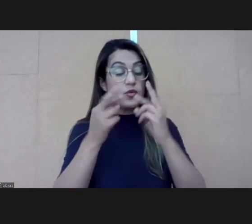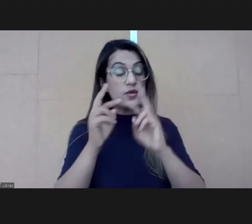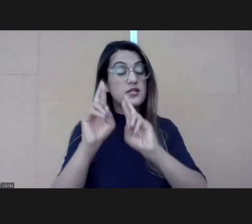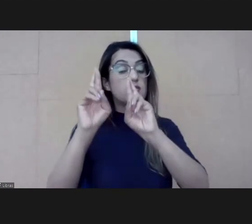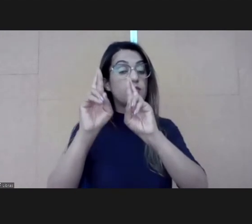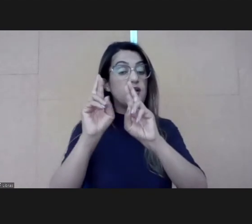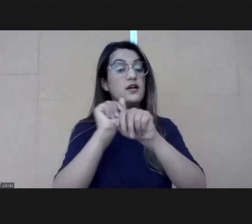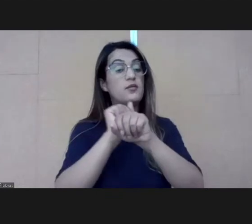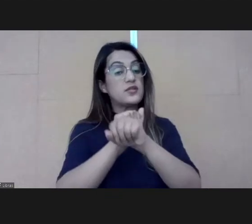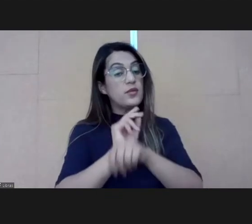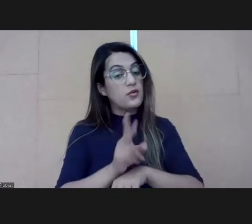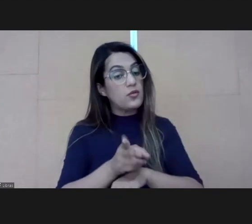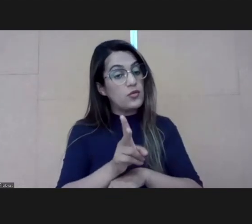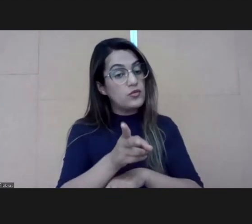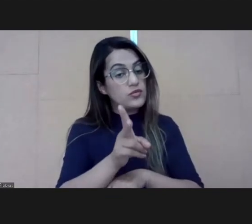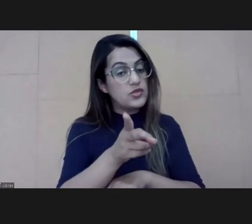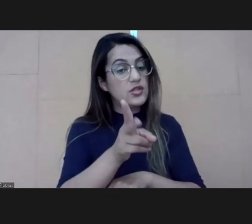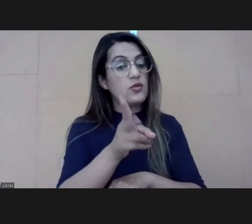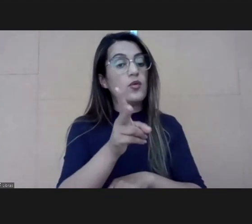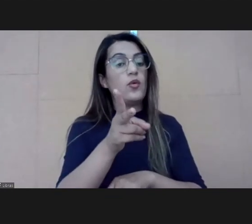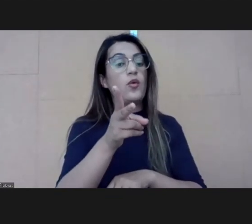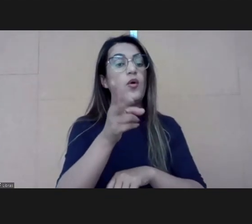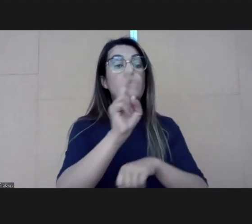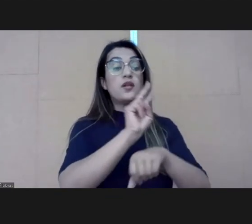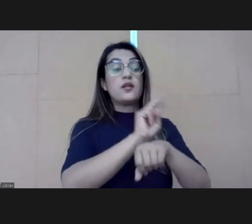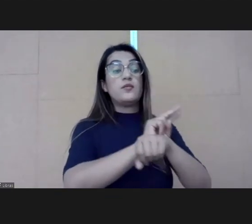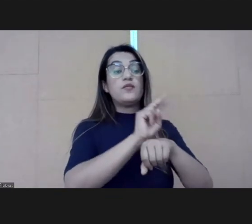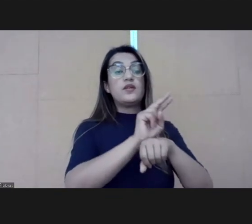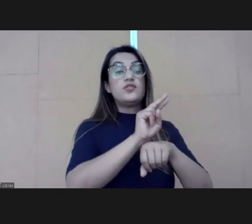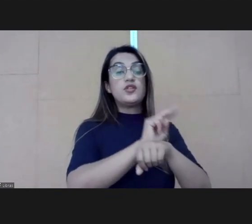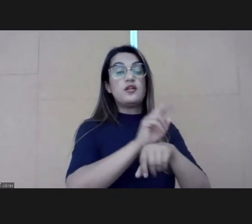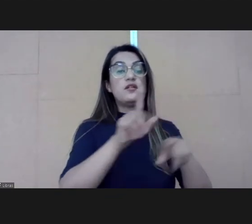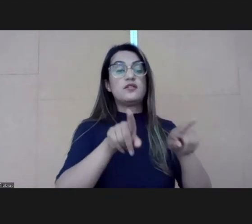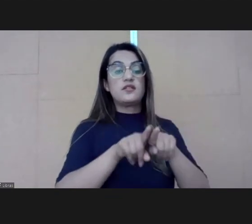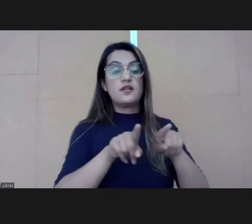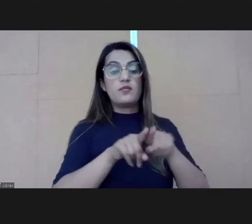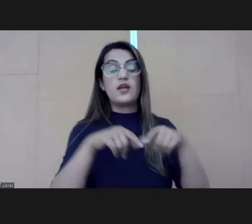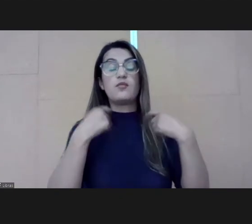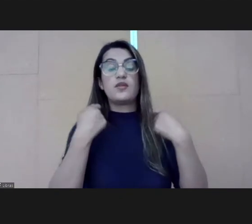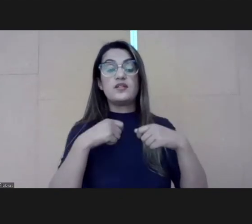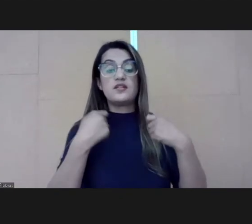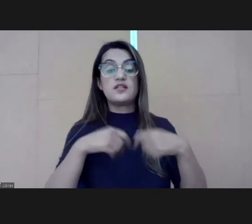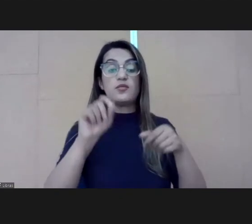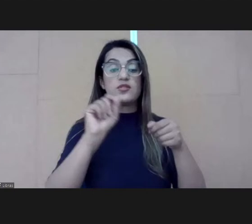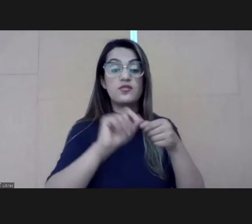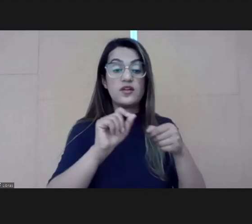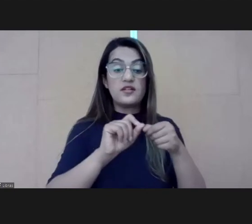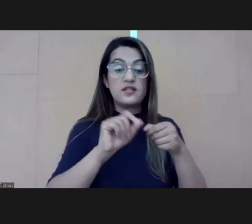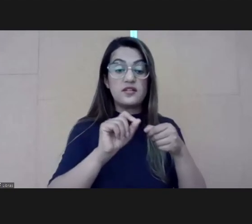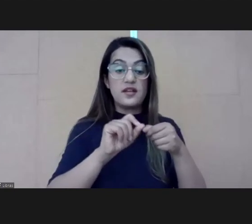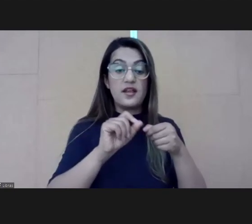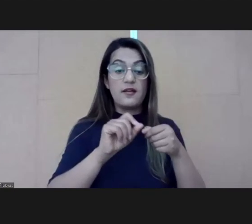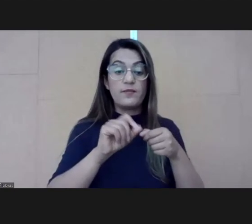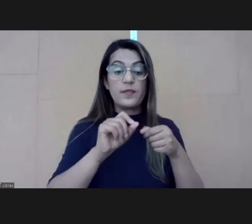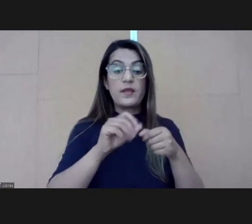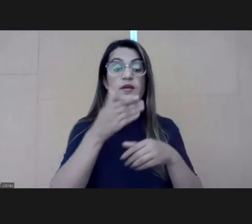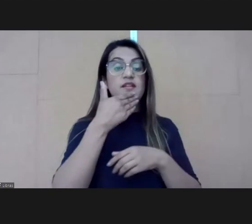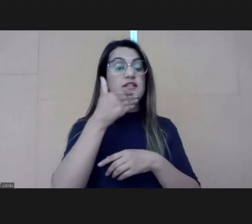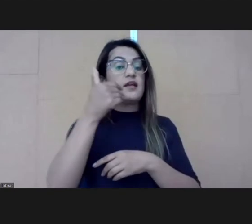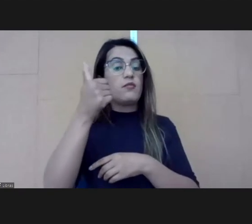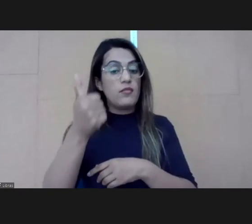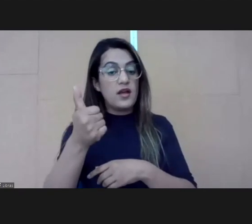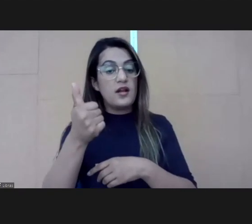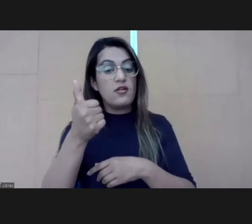But in fact, we need to learn and act in ways that help us to be better vanguards to anticipate and to